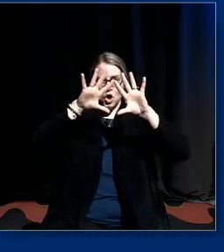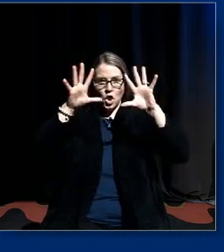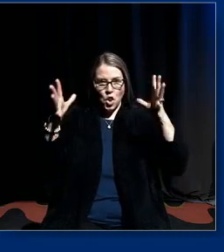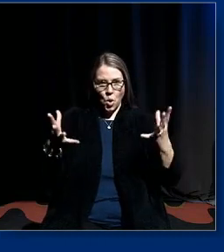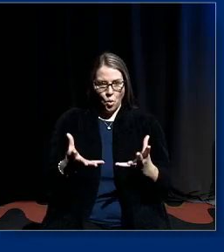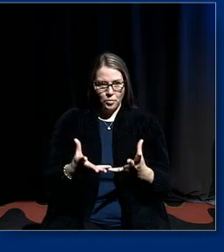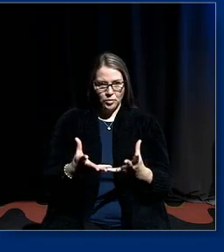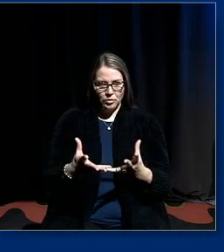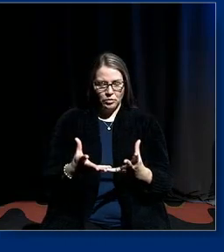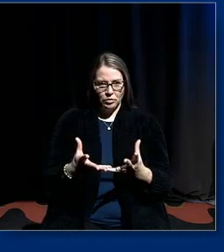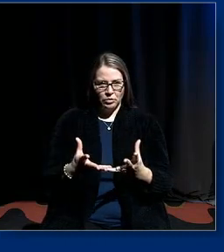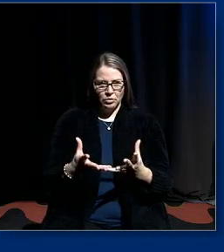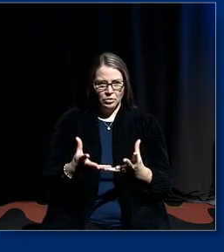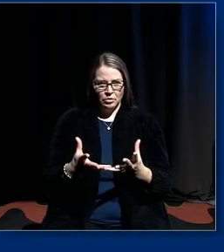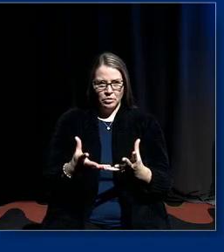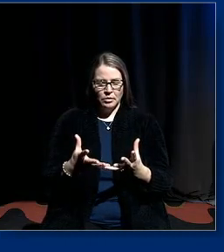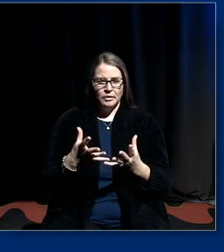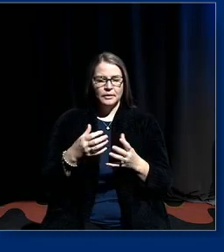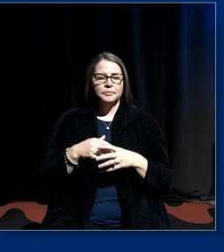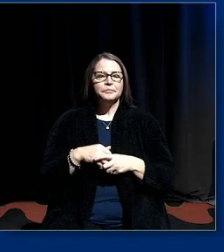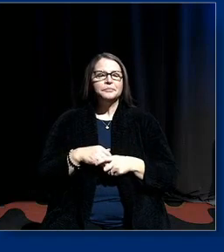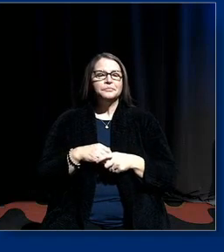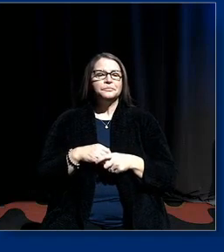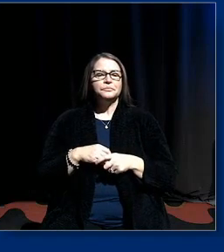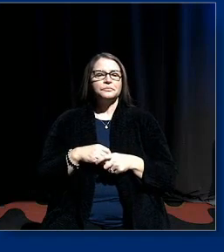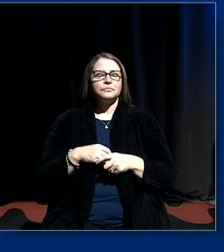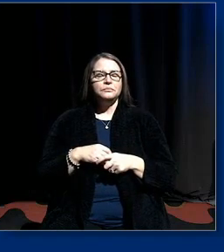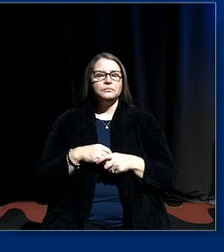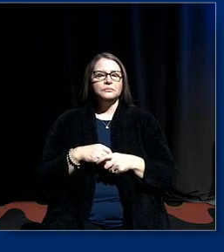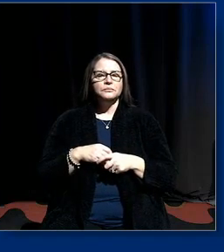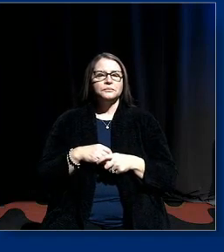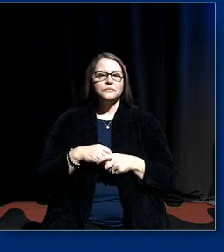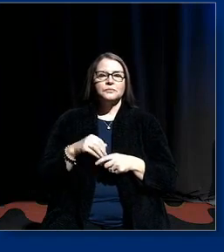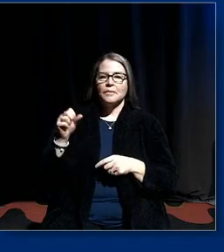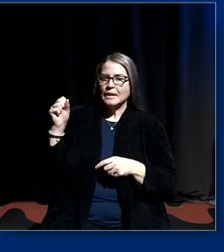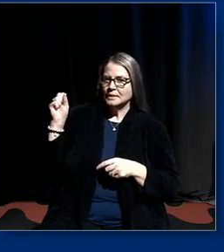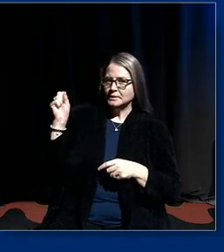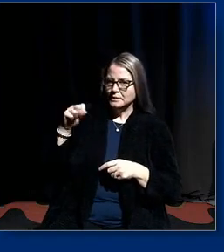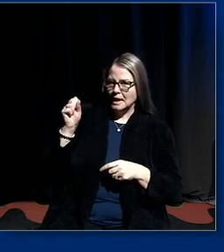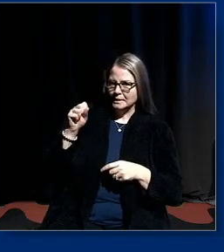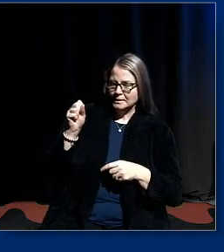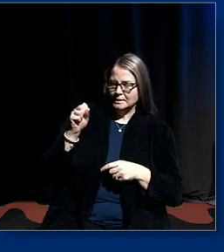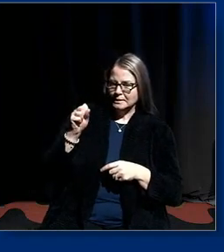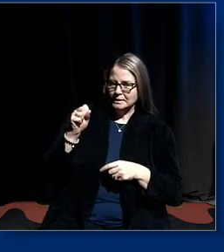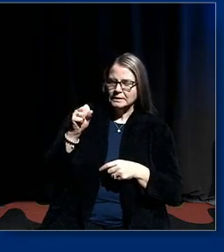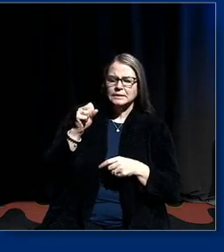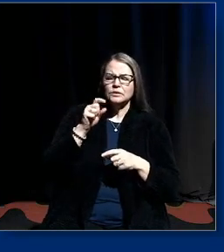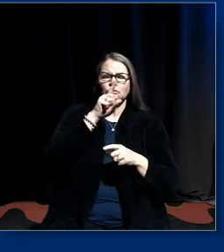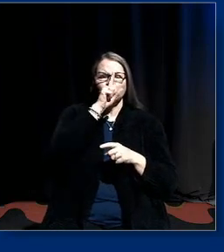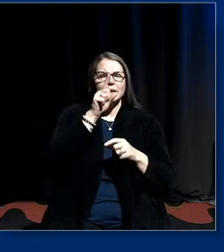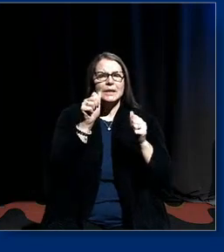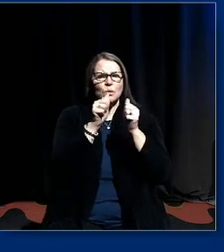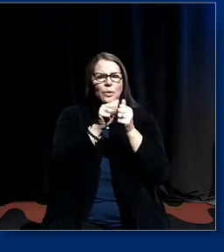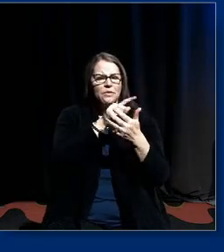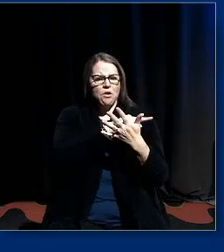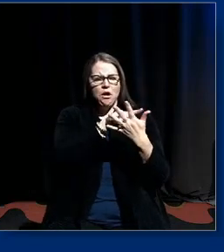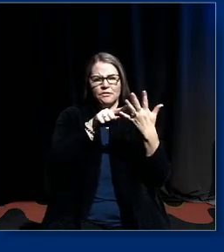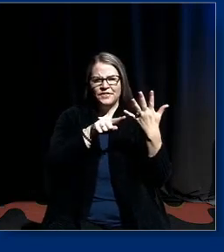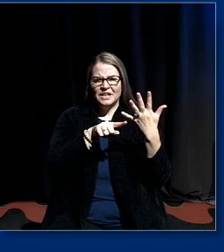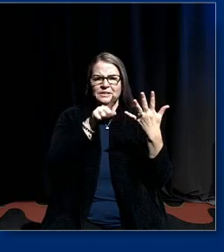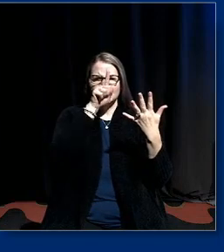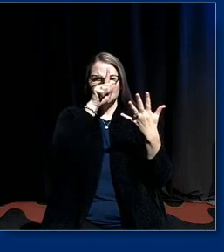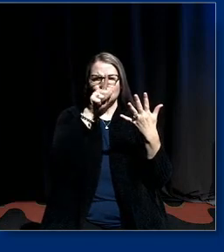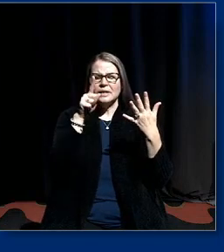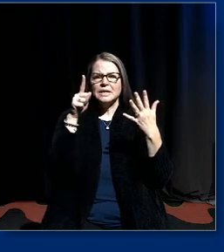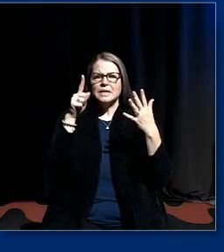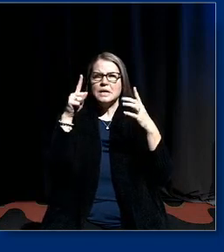yeah um i mean as as with all of these things it's it's a complex picture